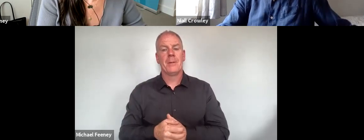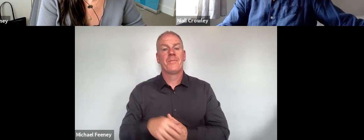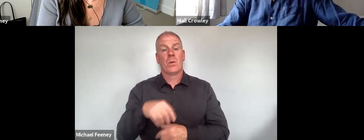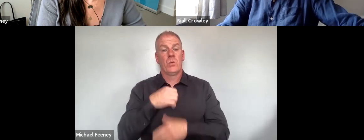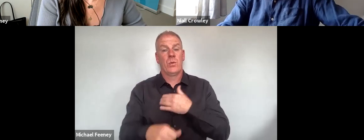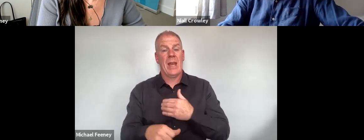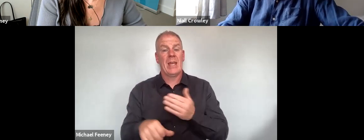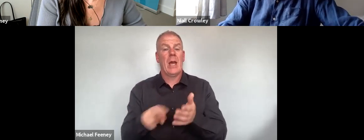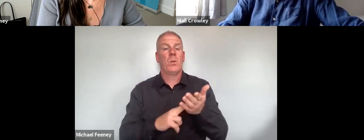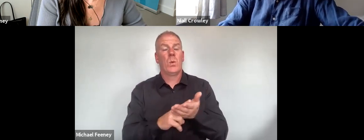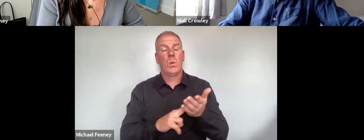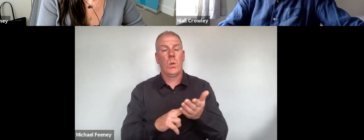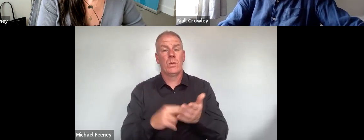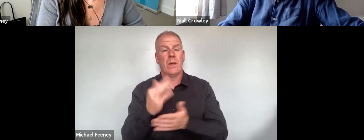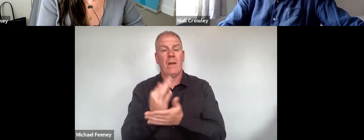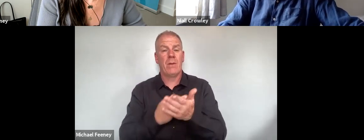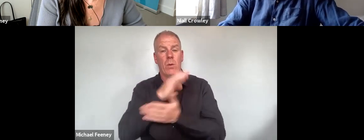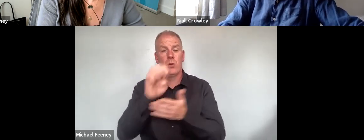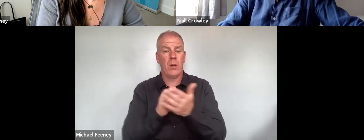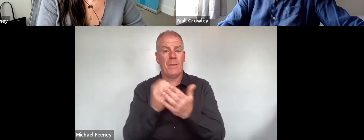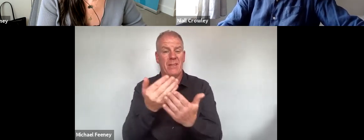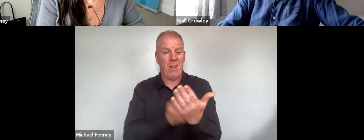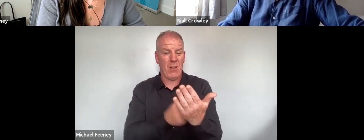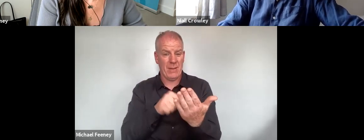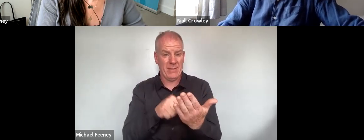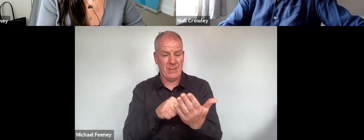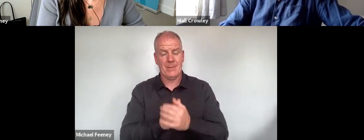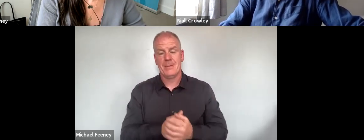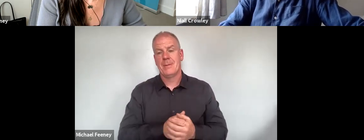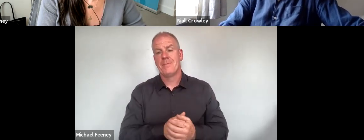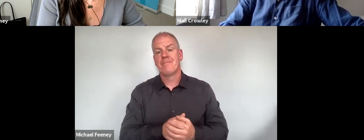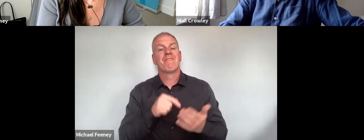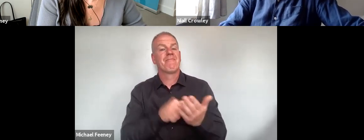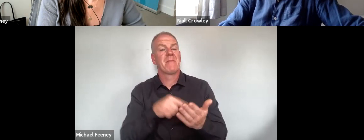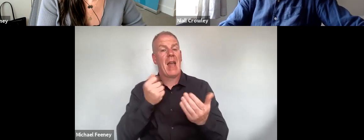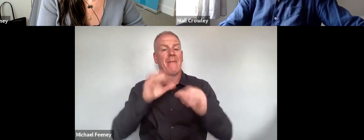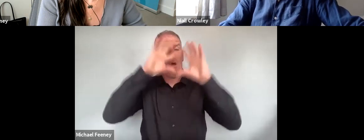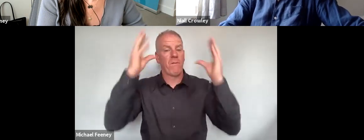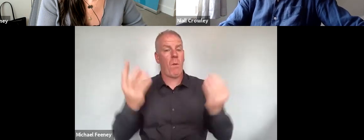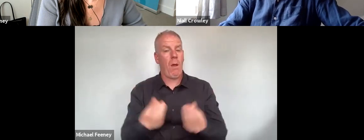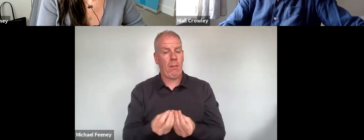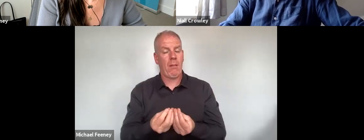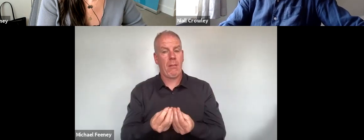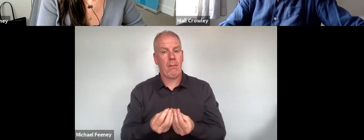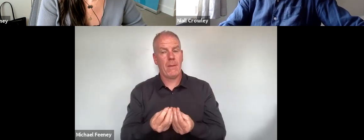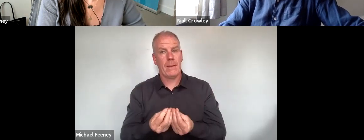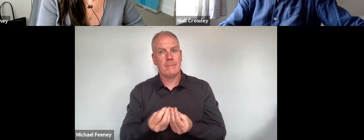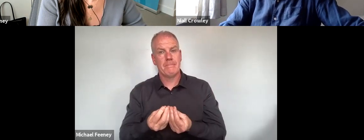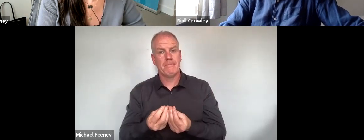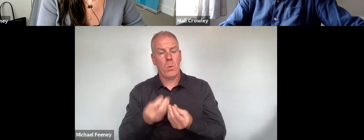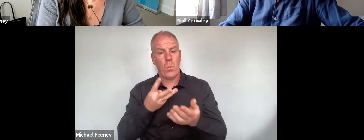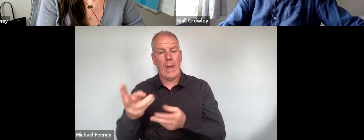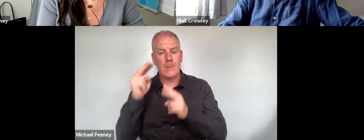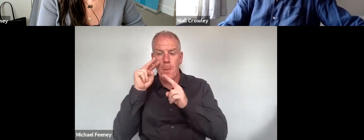I'm going to draw from a number of key European-level documents, which I think provide an overarching frame for examination of this equality